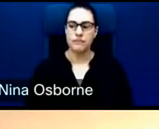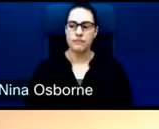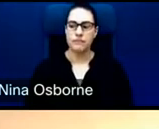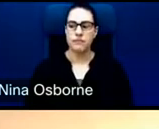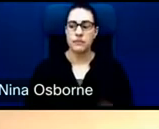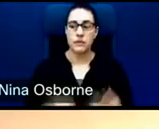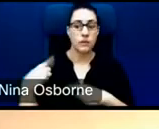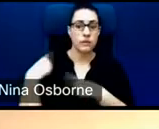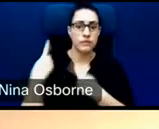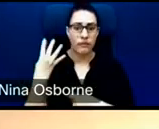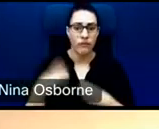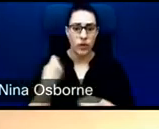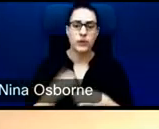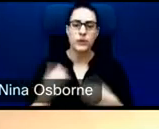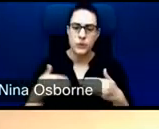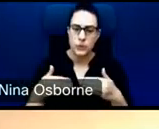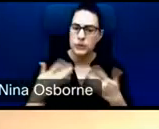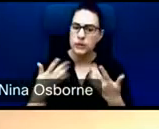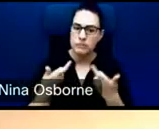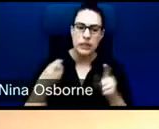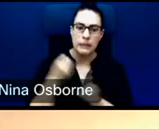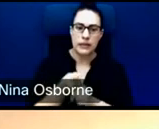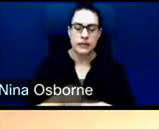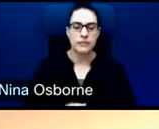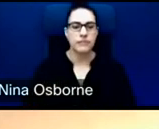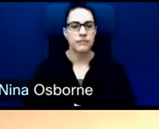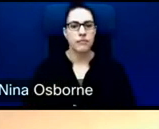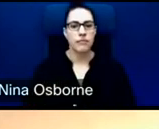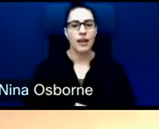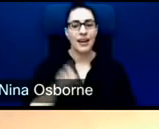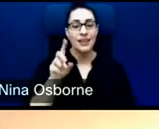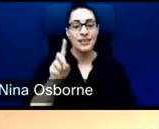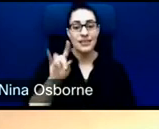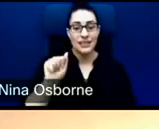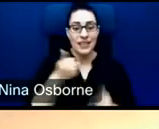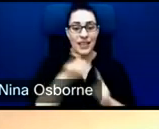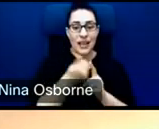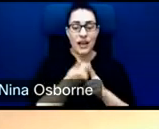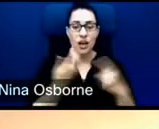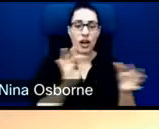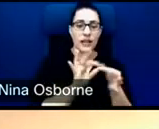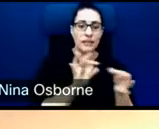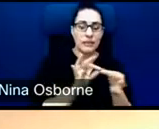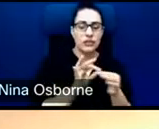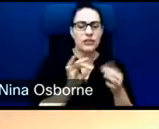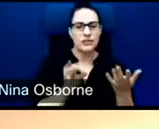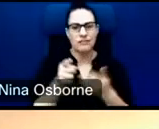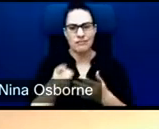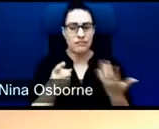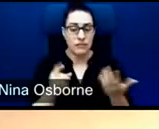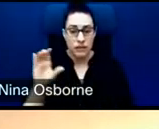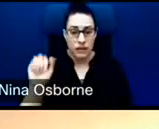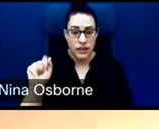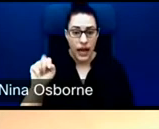And as Dia mentioned as well, they do a lot more than just cataracts, right? They treat all sorts of eye conditions,